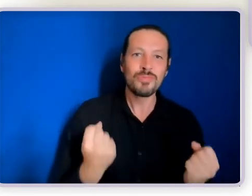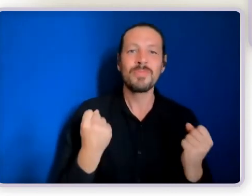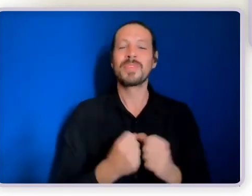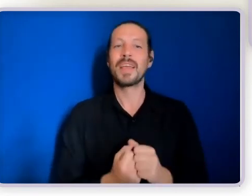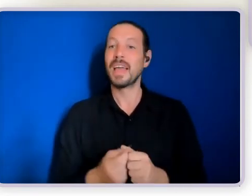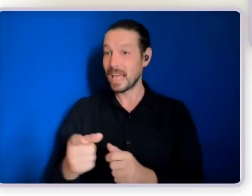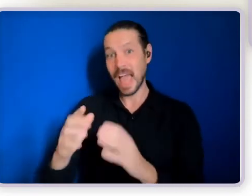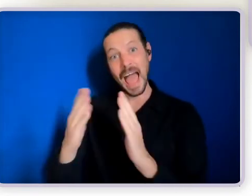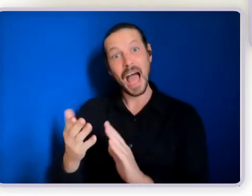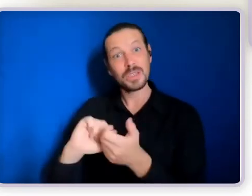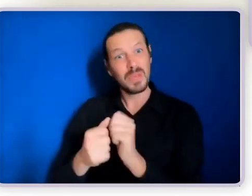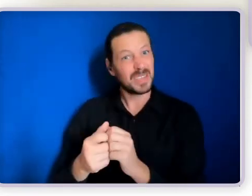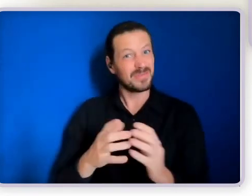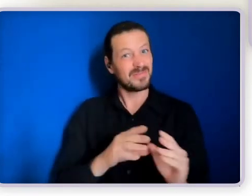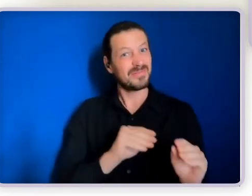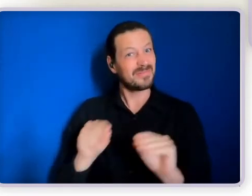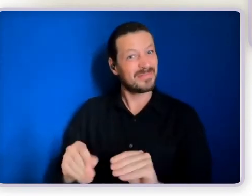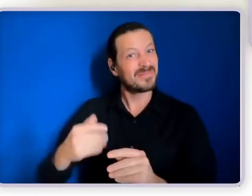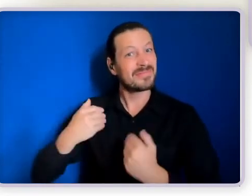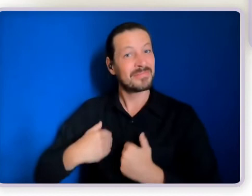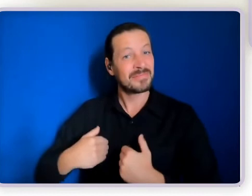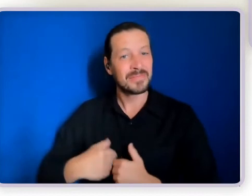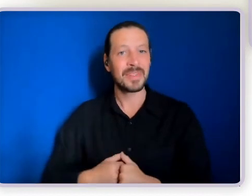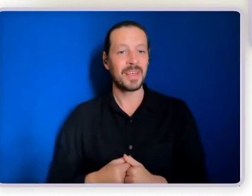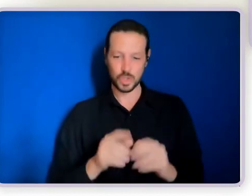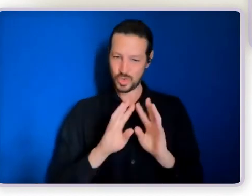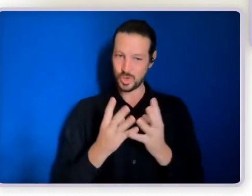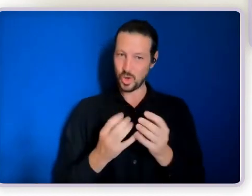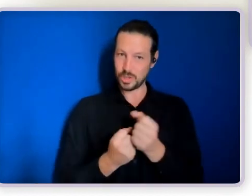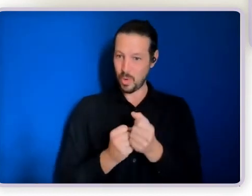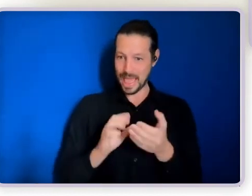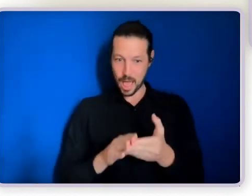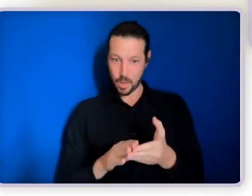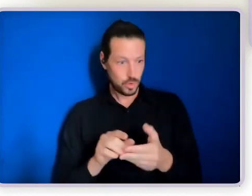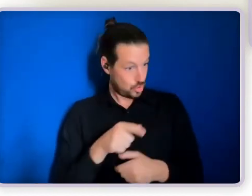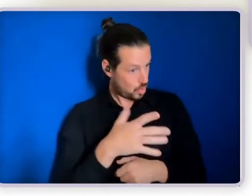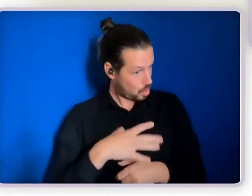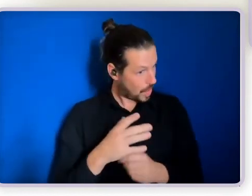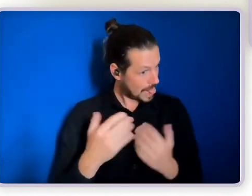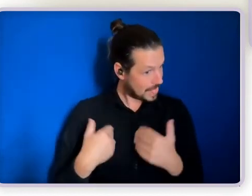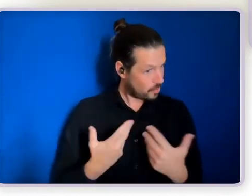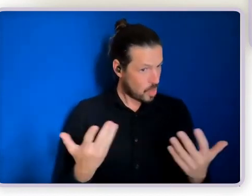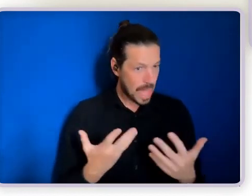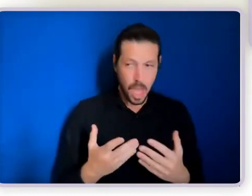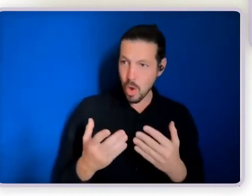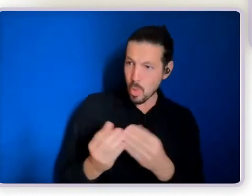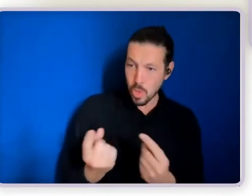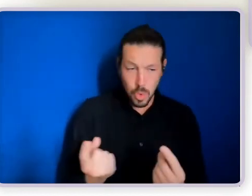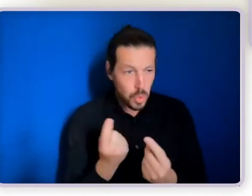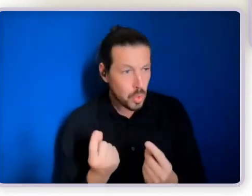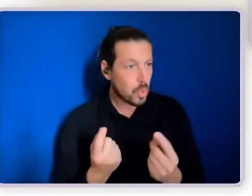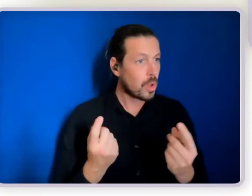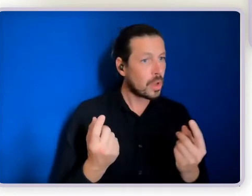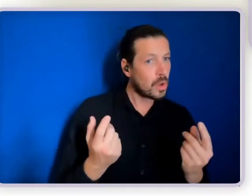how to think about and think through how do I live in my own home where do I want to live who do I want to live with how does that look all of those things